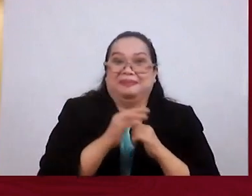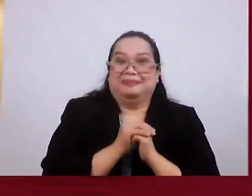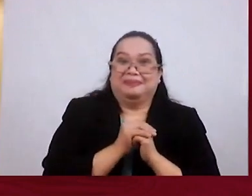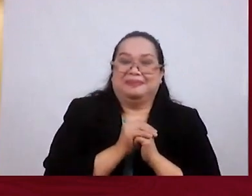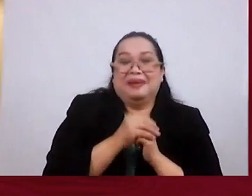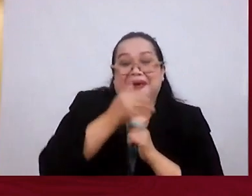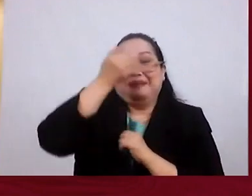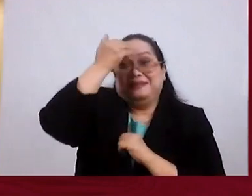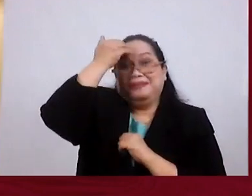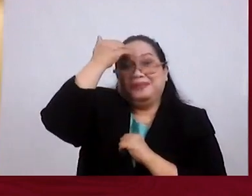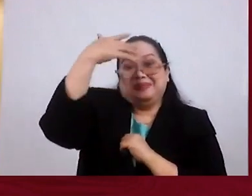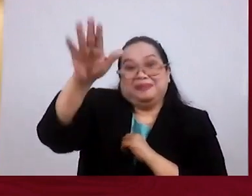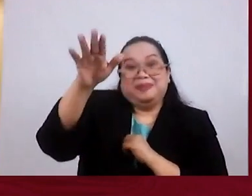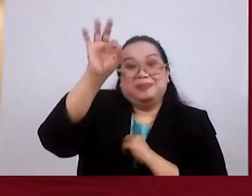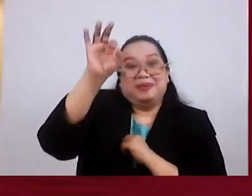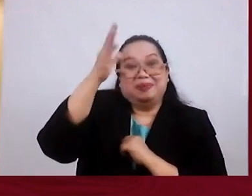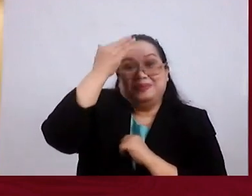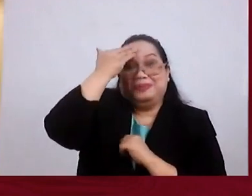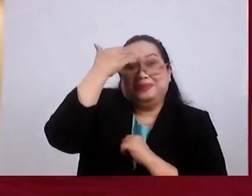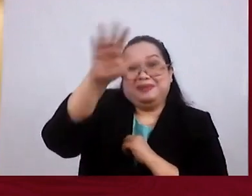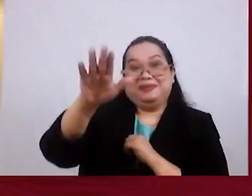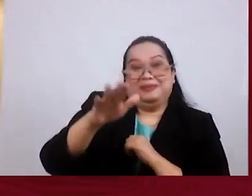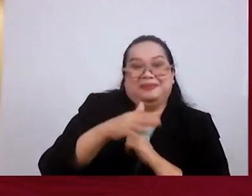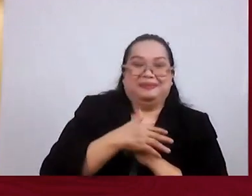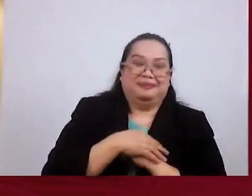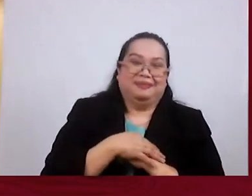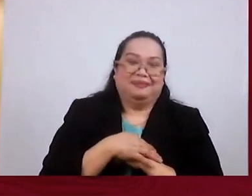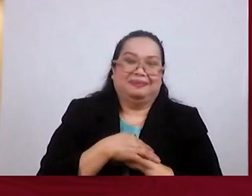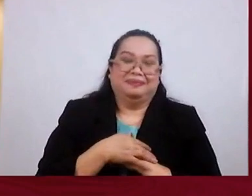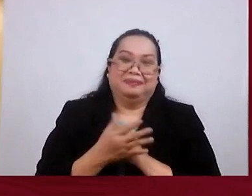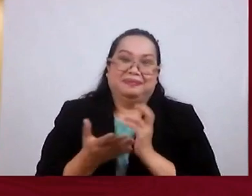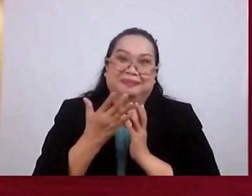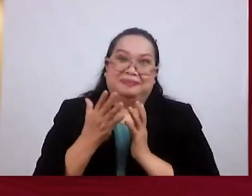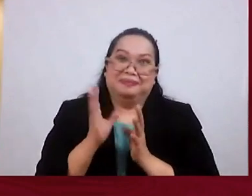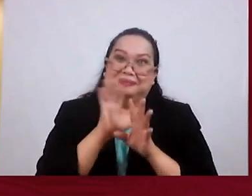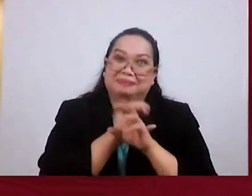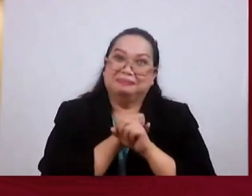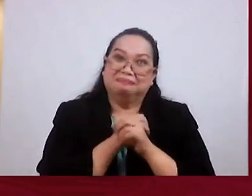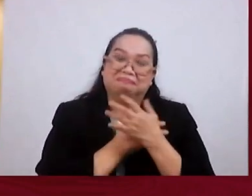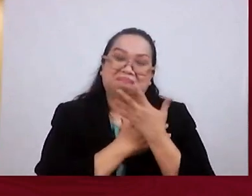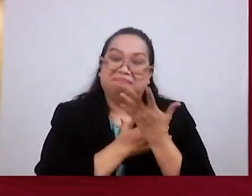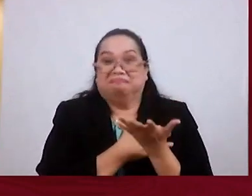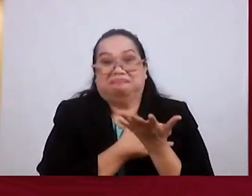I Don't Know For Me I Just Want To End Up There